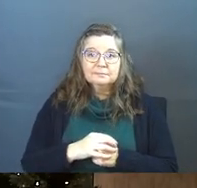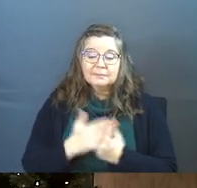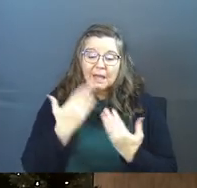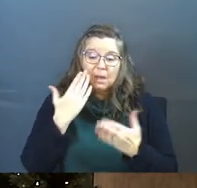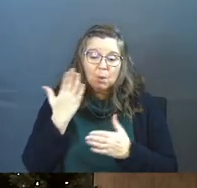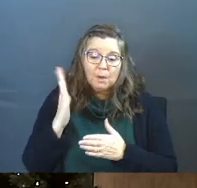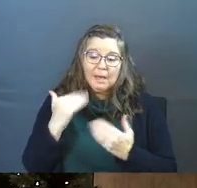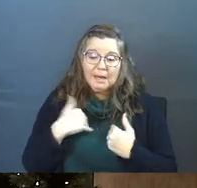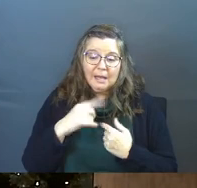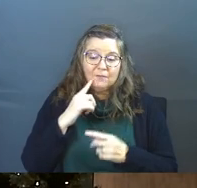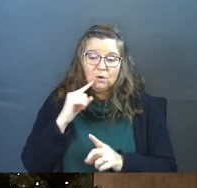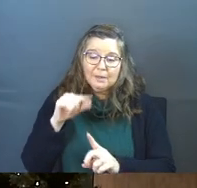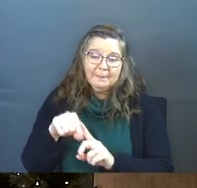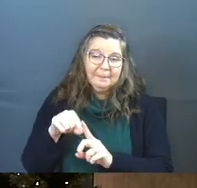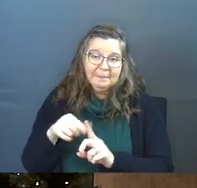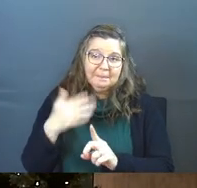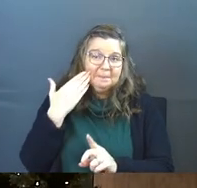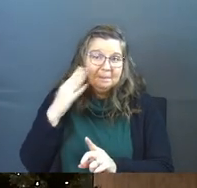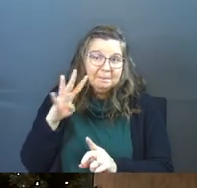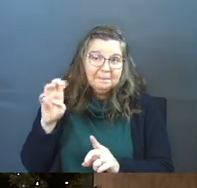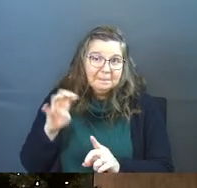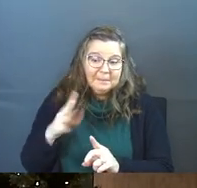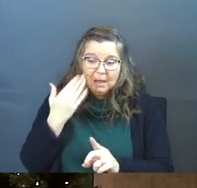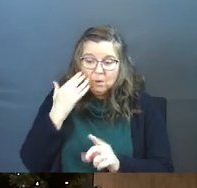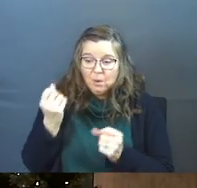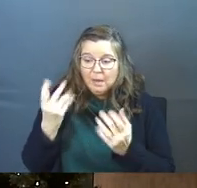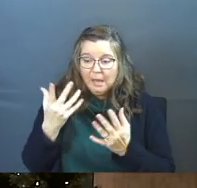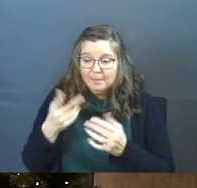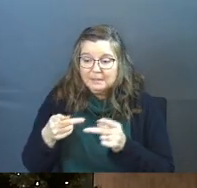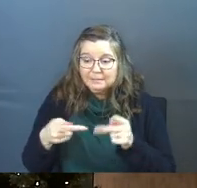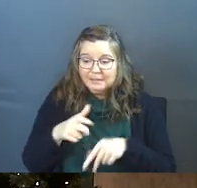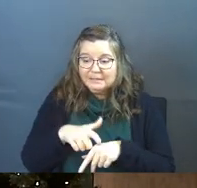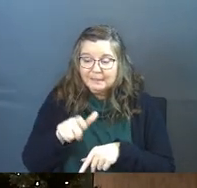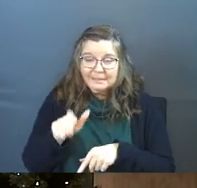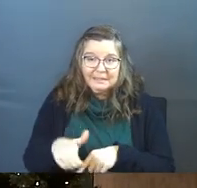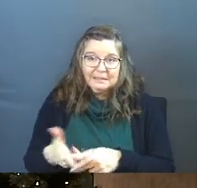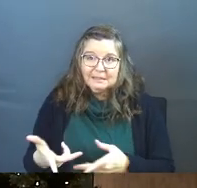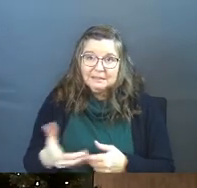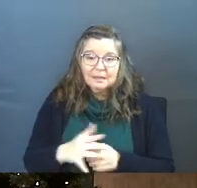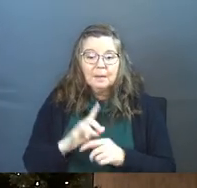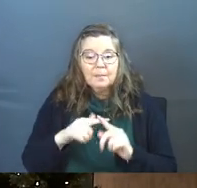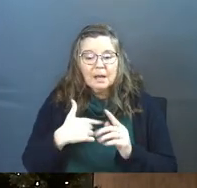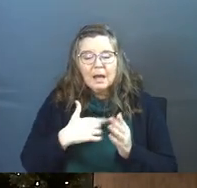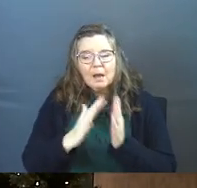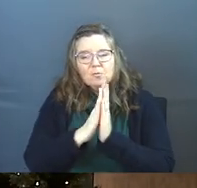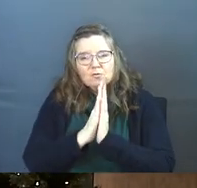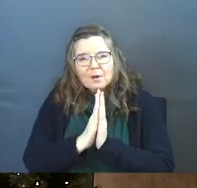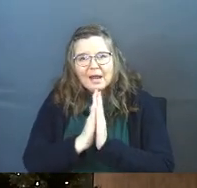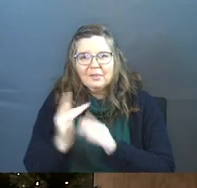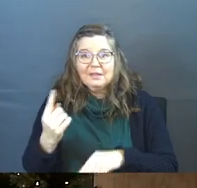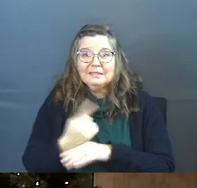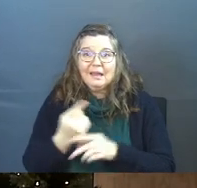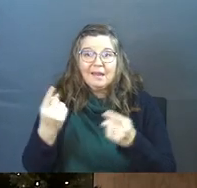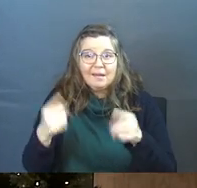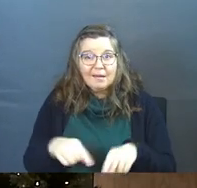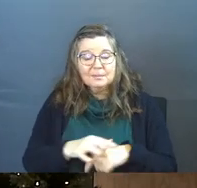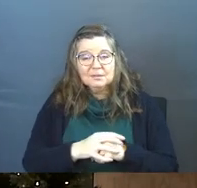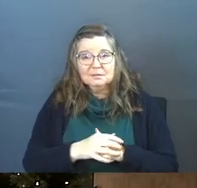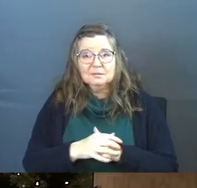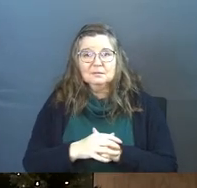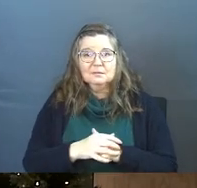I don't know what God has for you, man. I don't know how much space and time you need. But I'm praying the day comes.